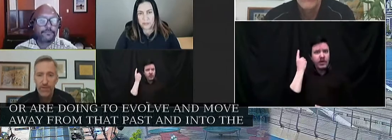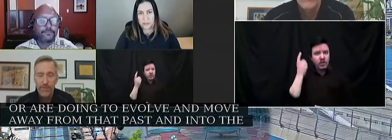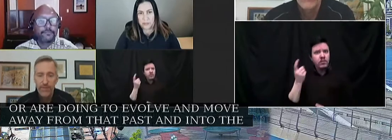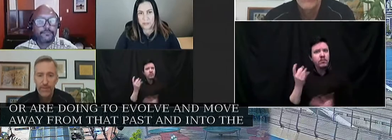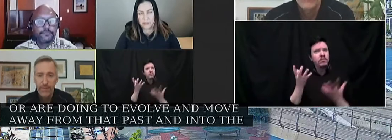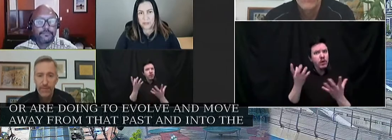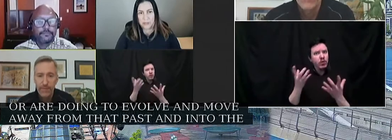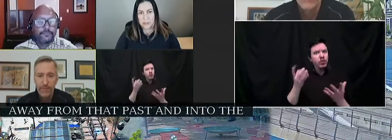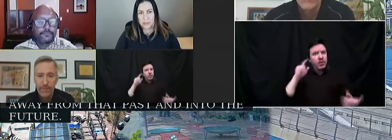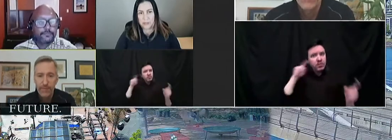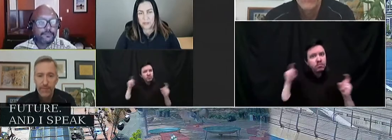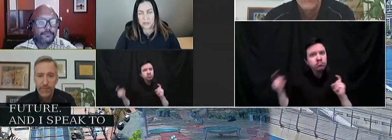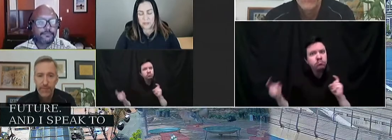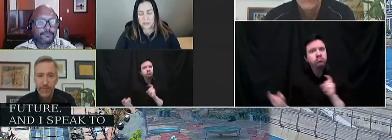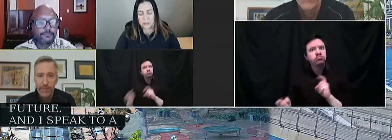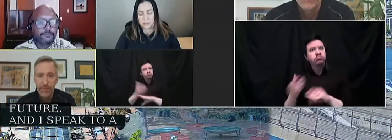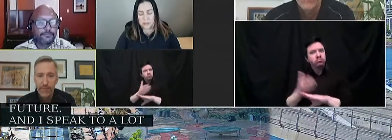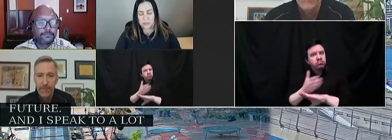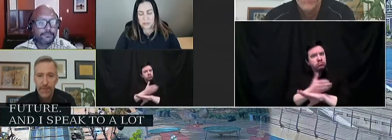evolve.